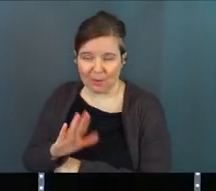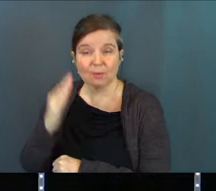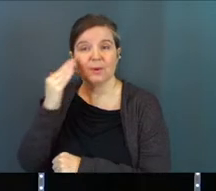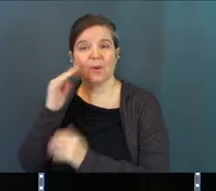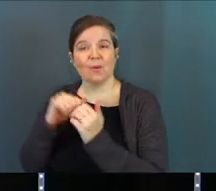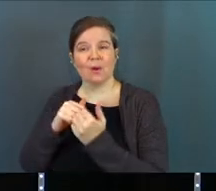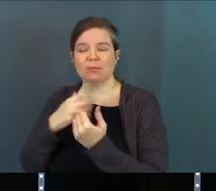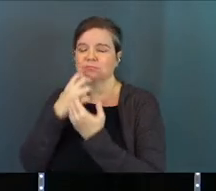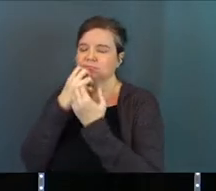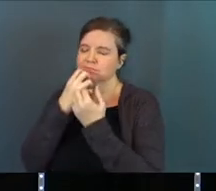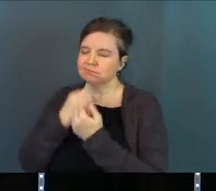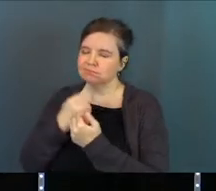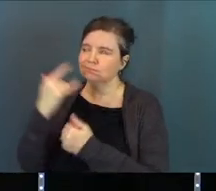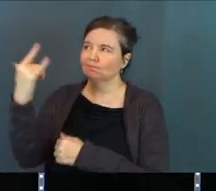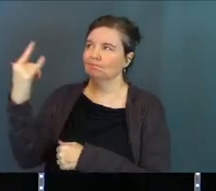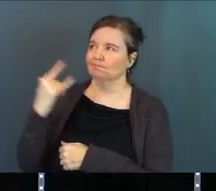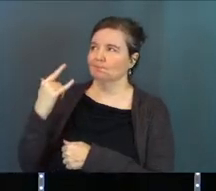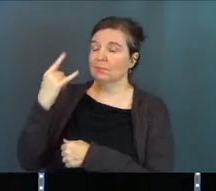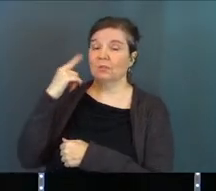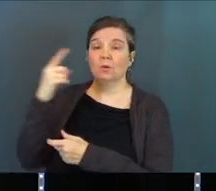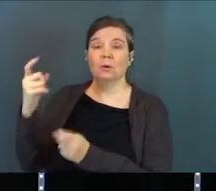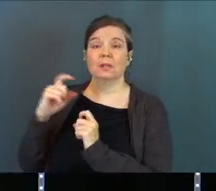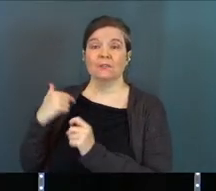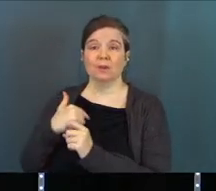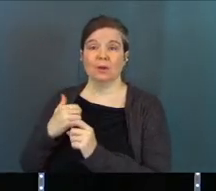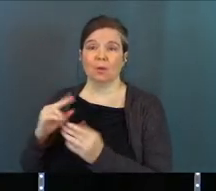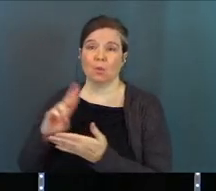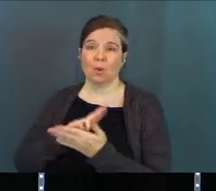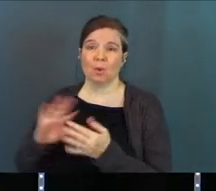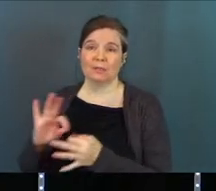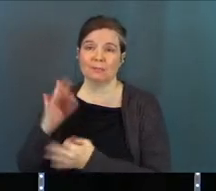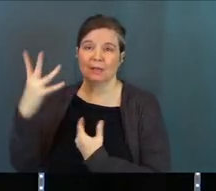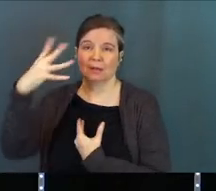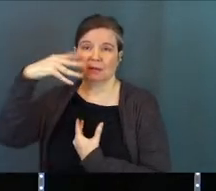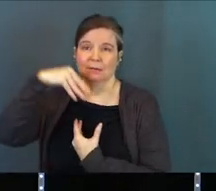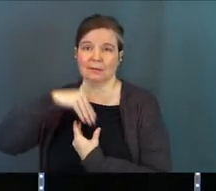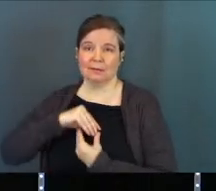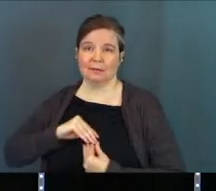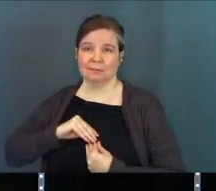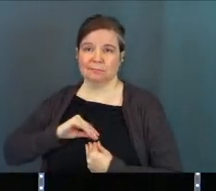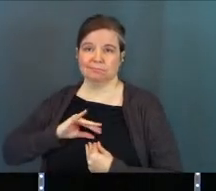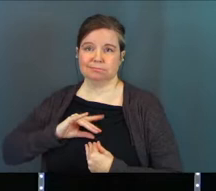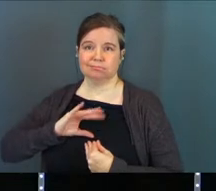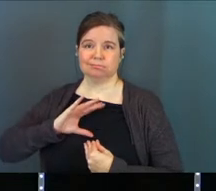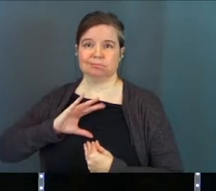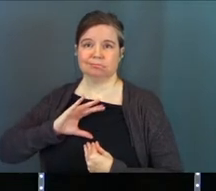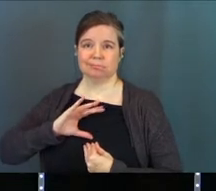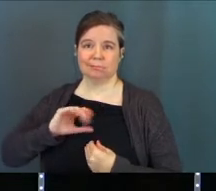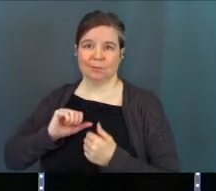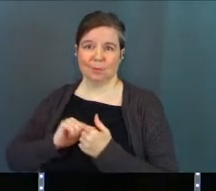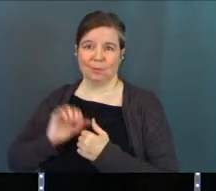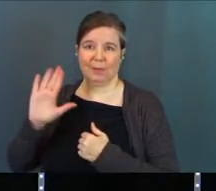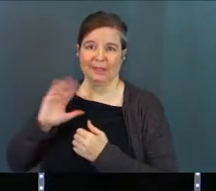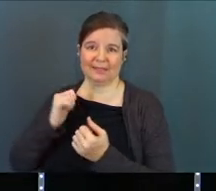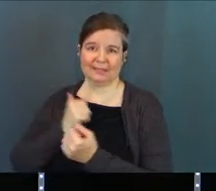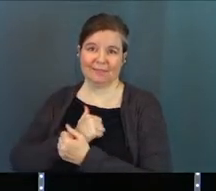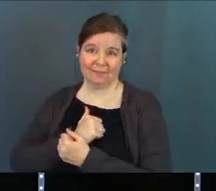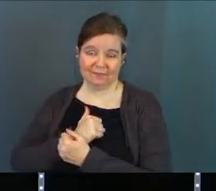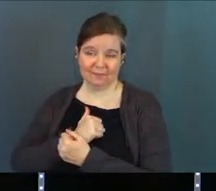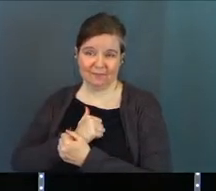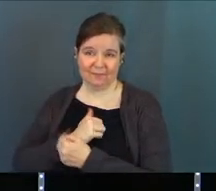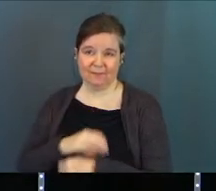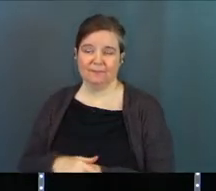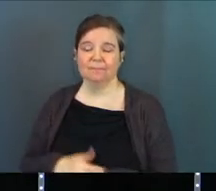dearly God loves us because He has given us the Holy Spirit to fill our hearts with His love.